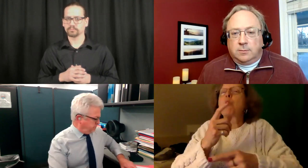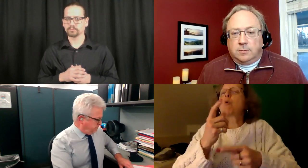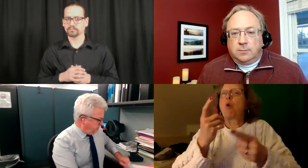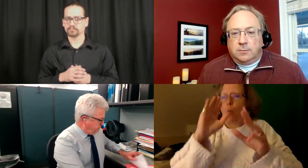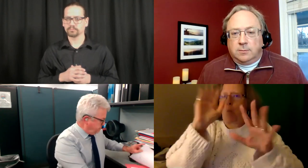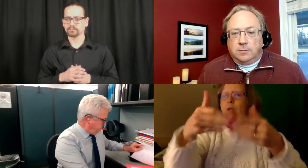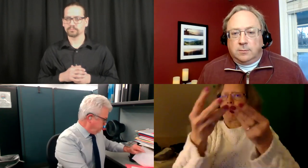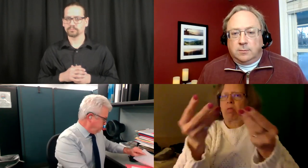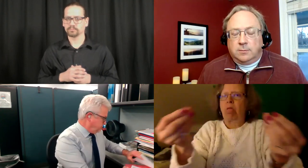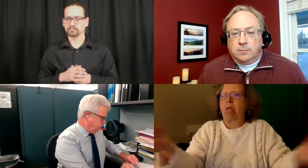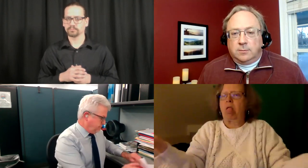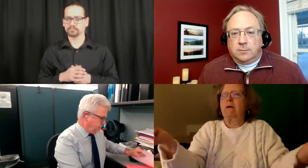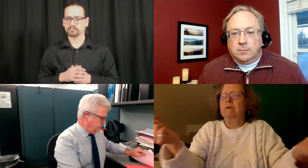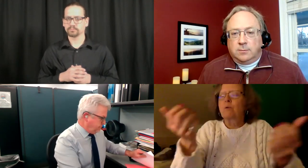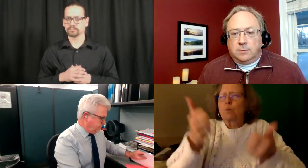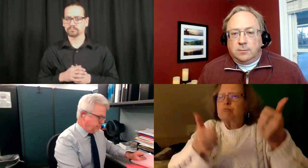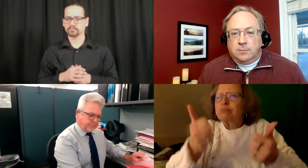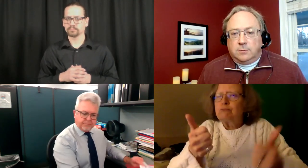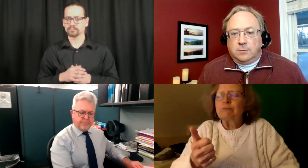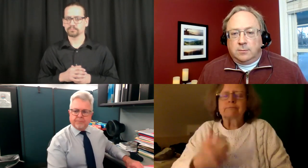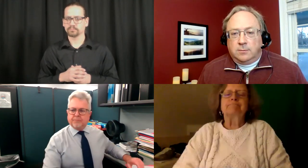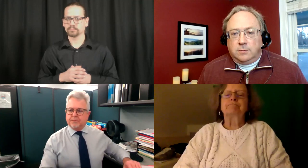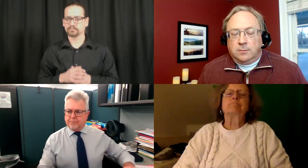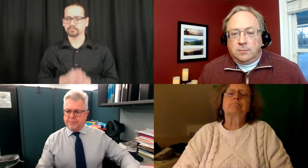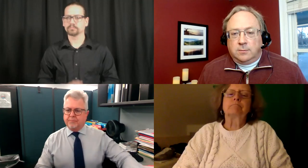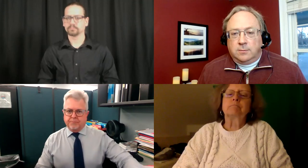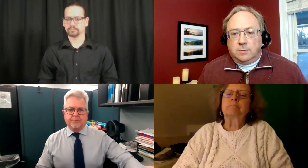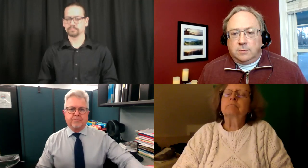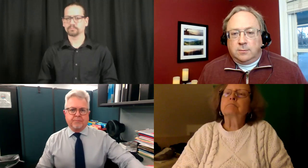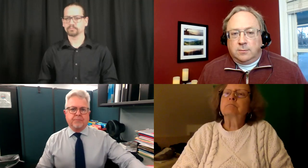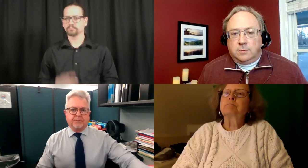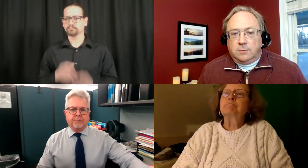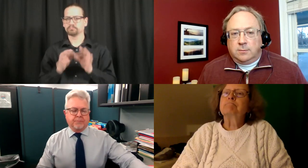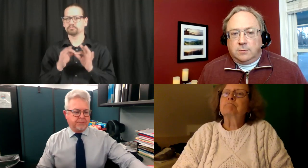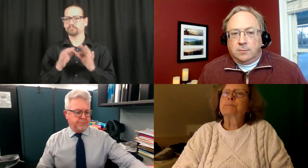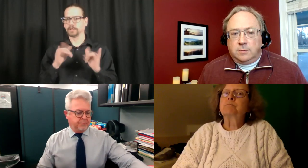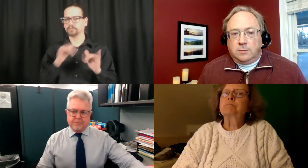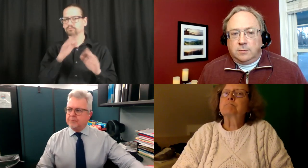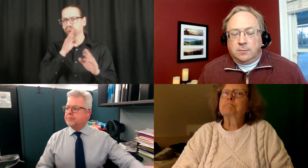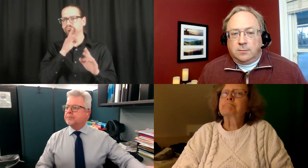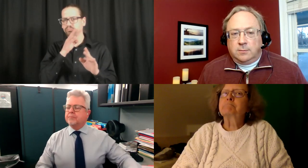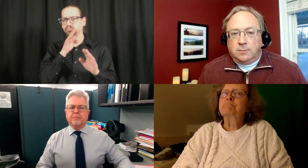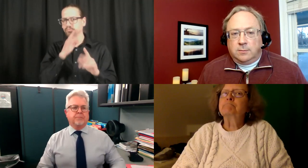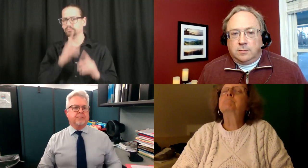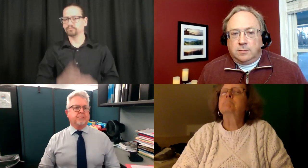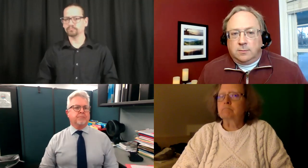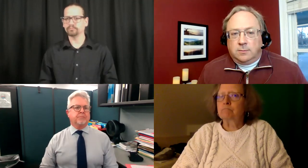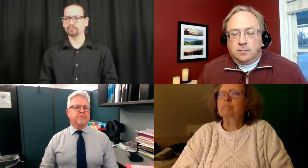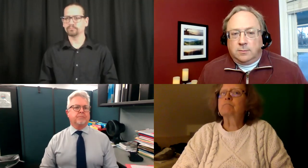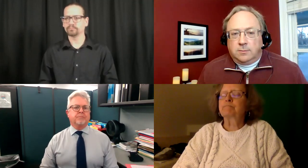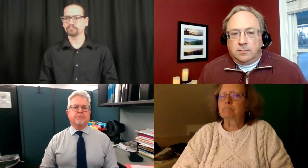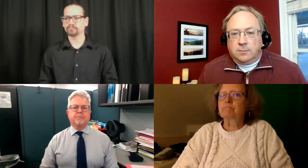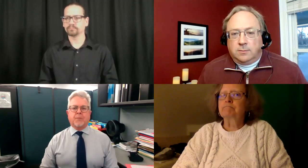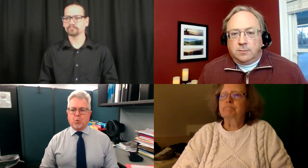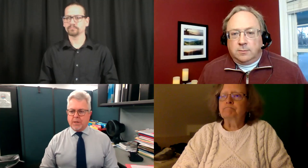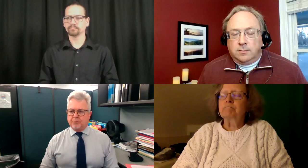it is possible that I would need to show proof of a COVID test. I mean, at some point, I'm assuming COVID will, you know, start